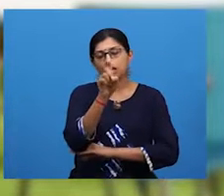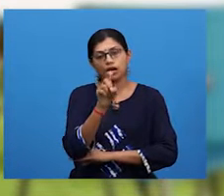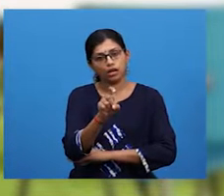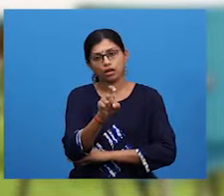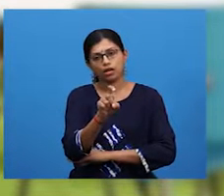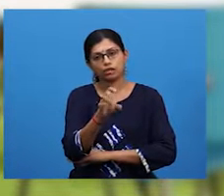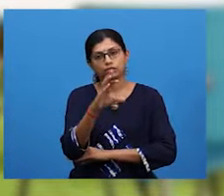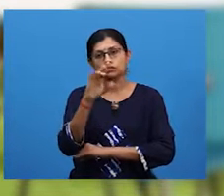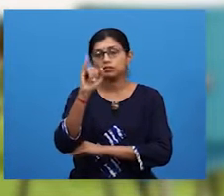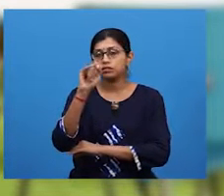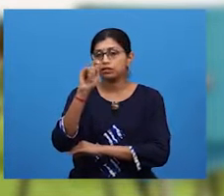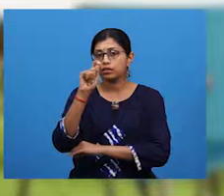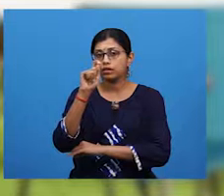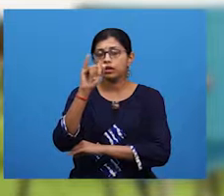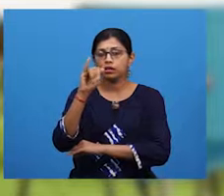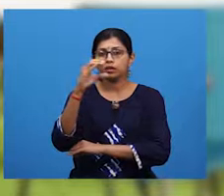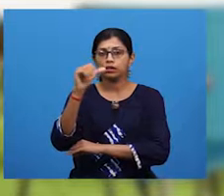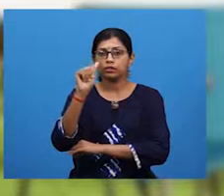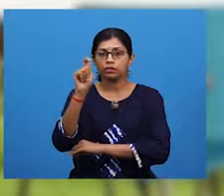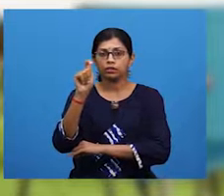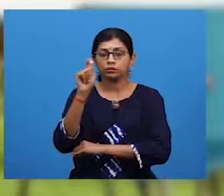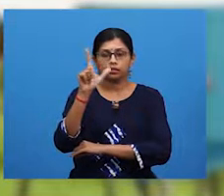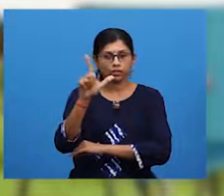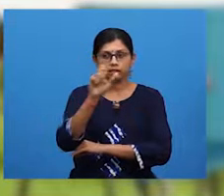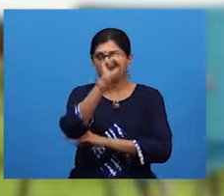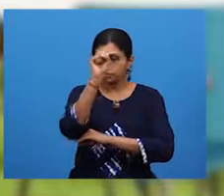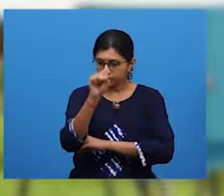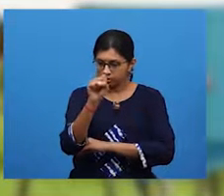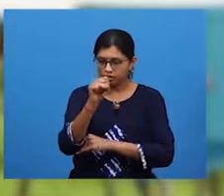ask critical questions when writing this essay.